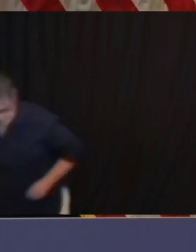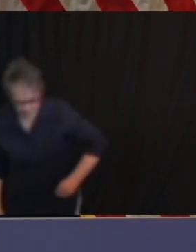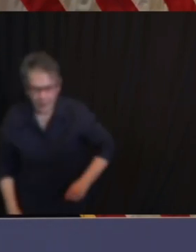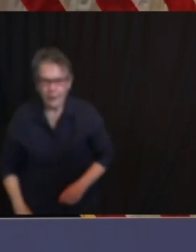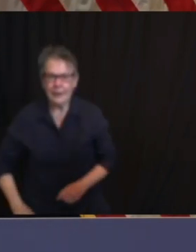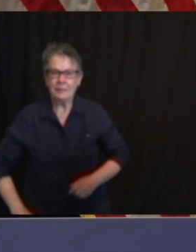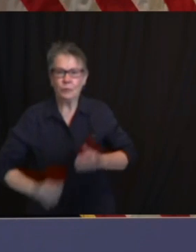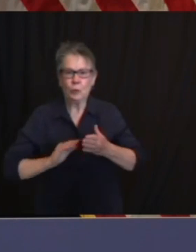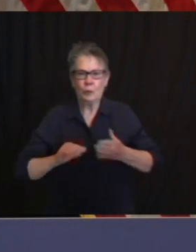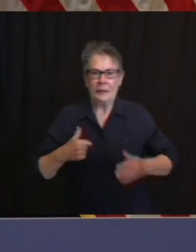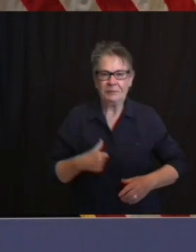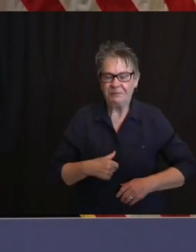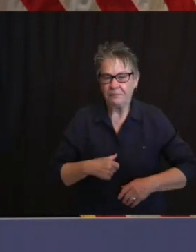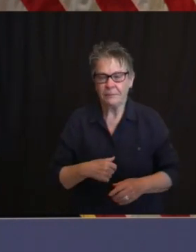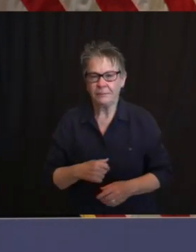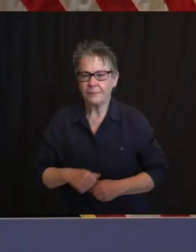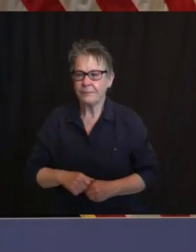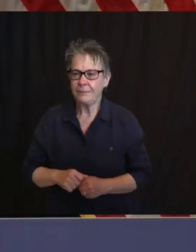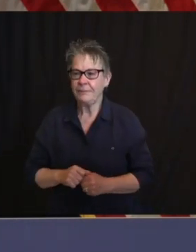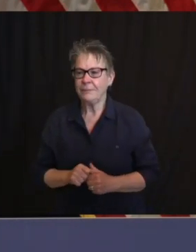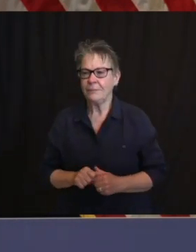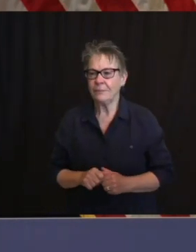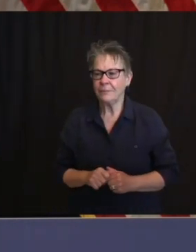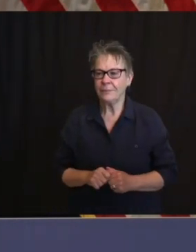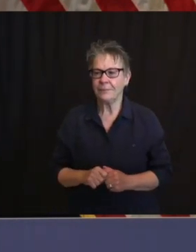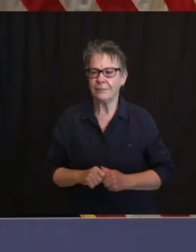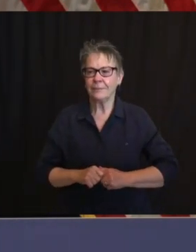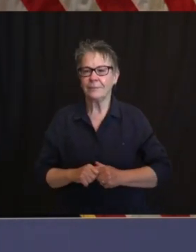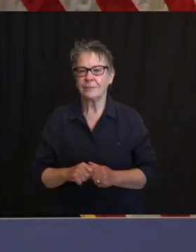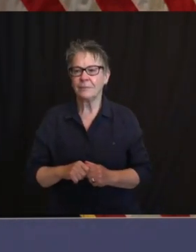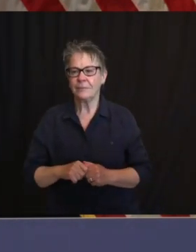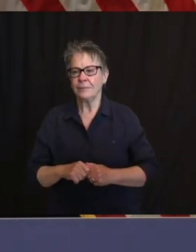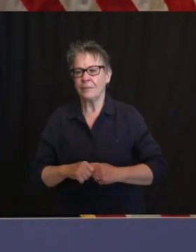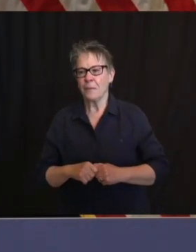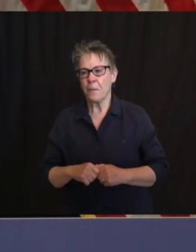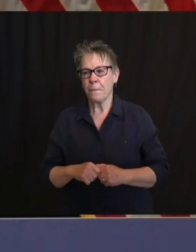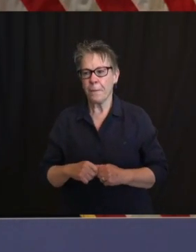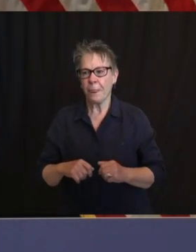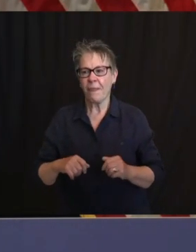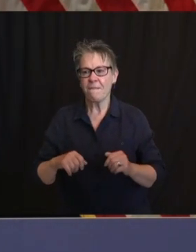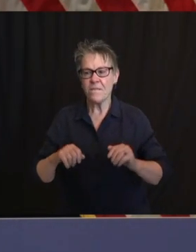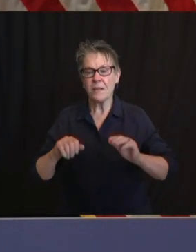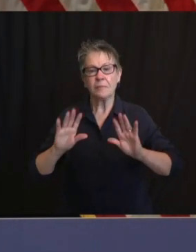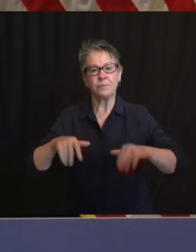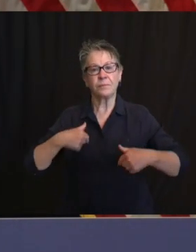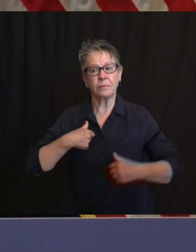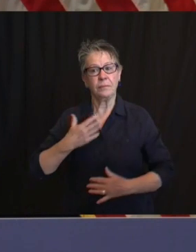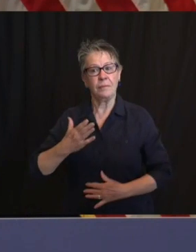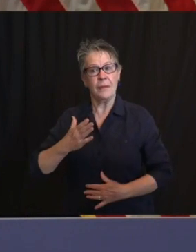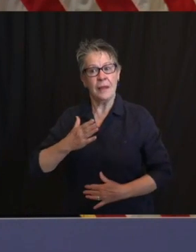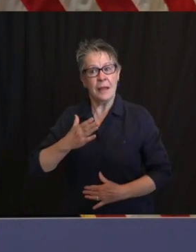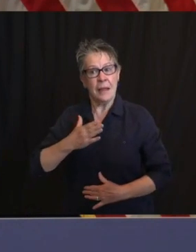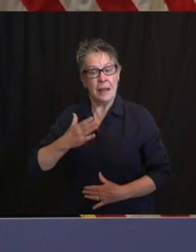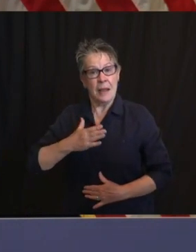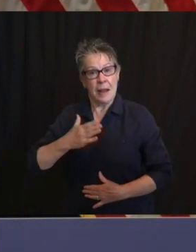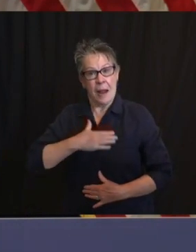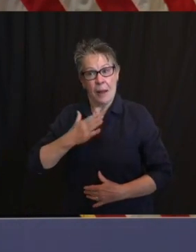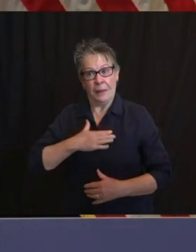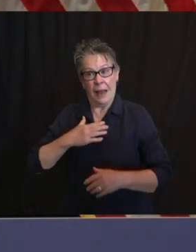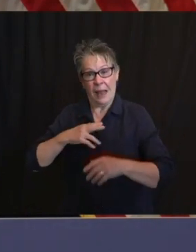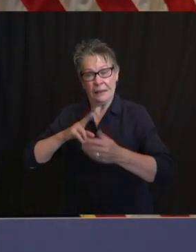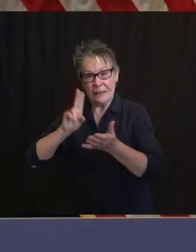heck glad that I signed that law. And we worked with community leaders, faith-based leaders, leaders in law enforcement